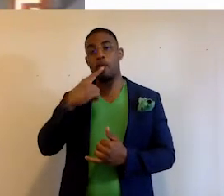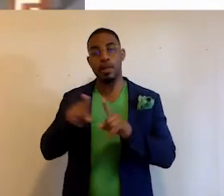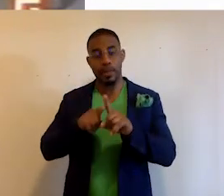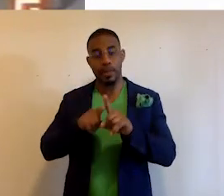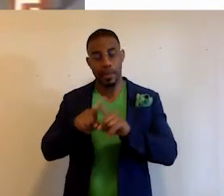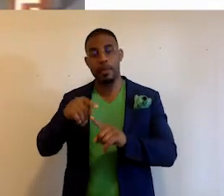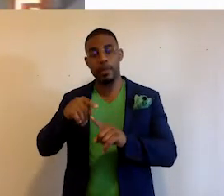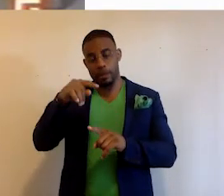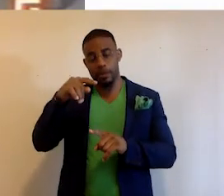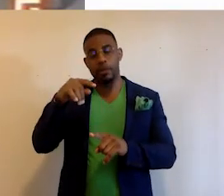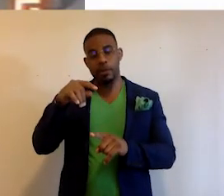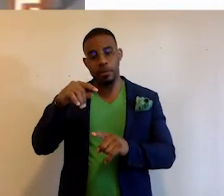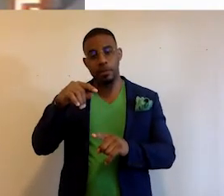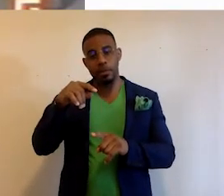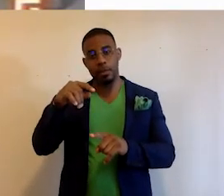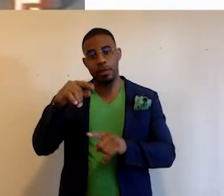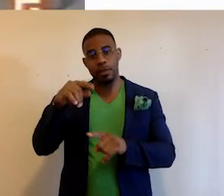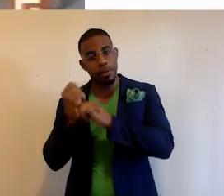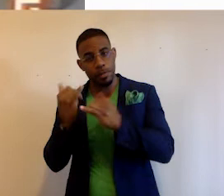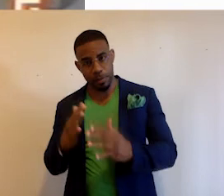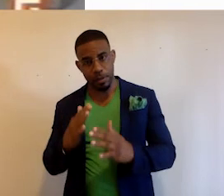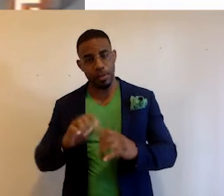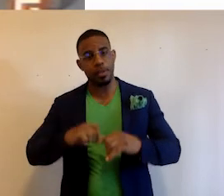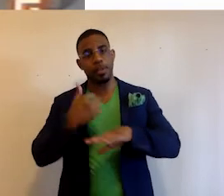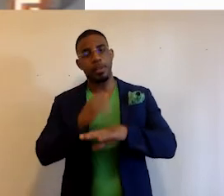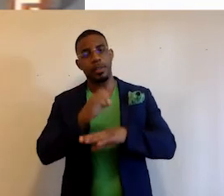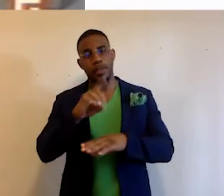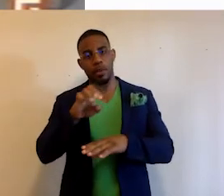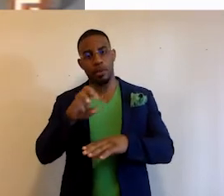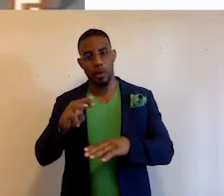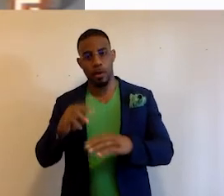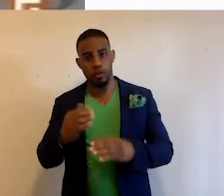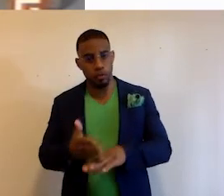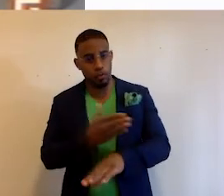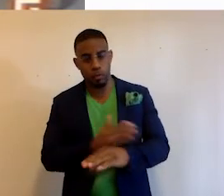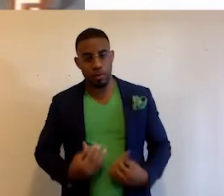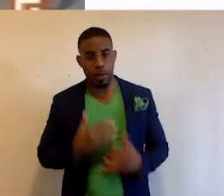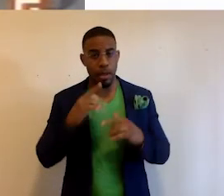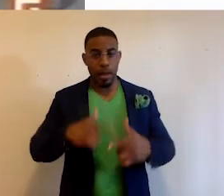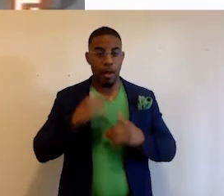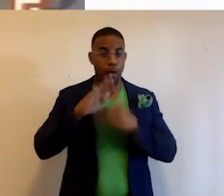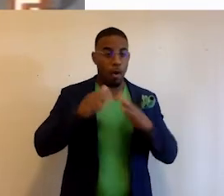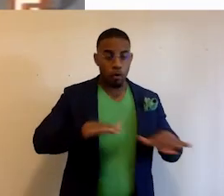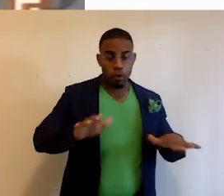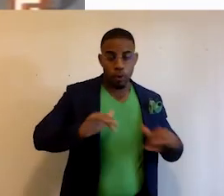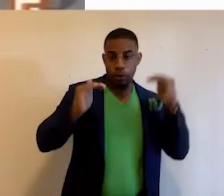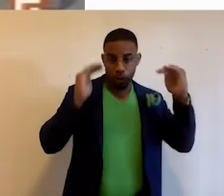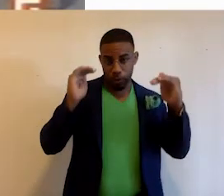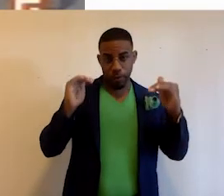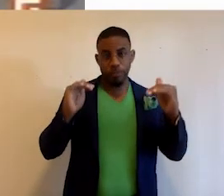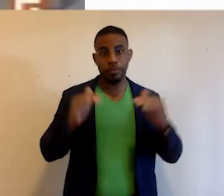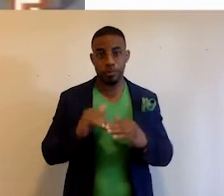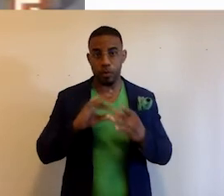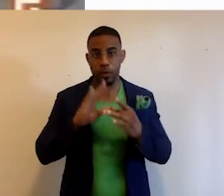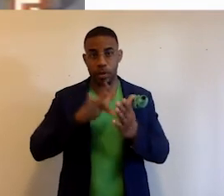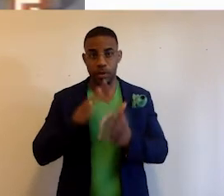a new CD-ROM, one guaranteed to enrich and inspire the lives of all children and adults. News Center 5's Pam